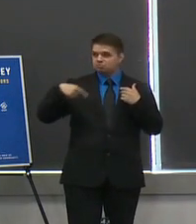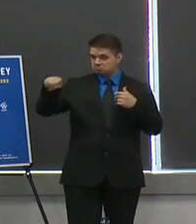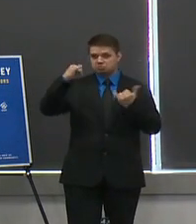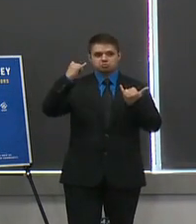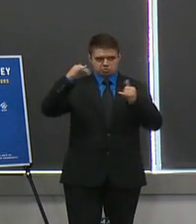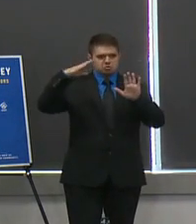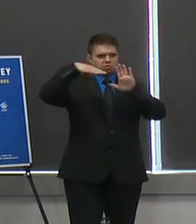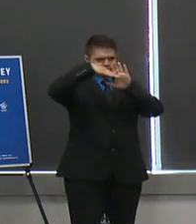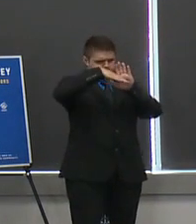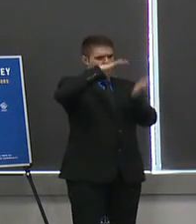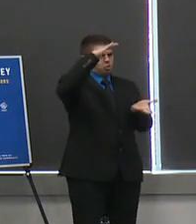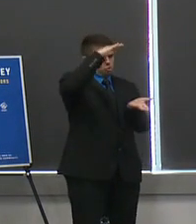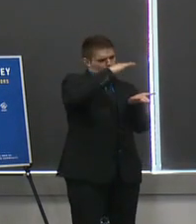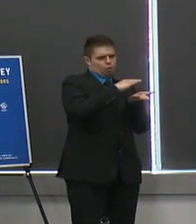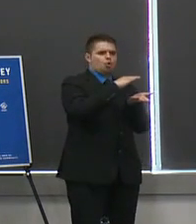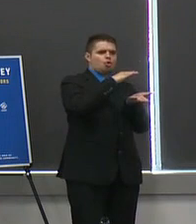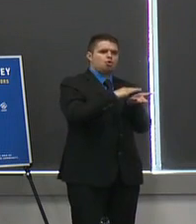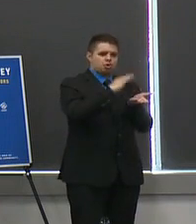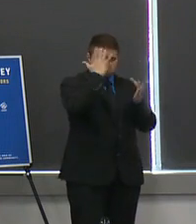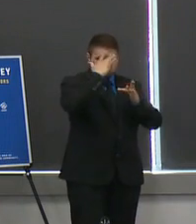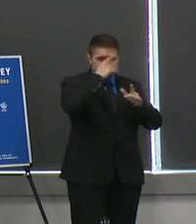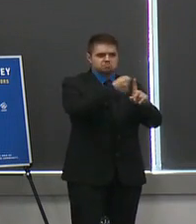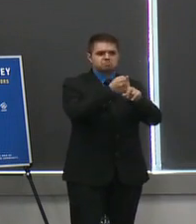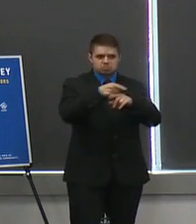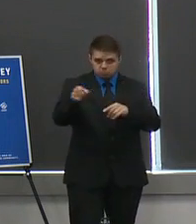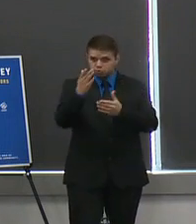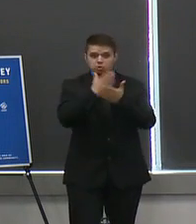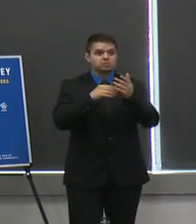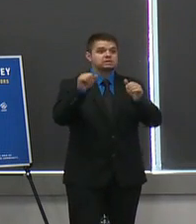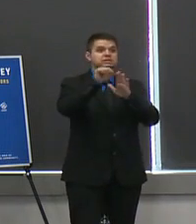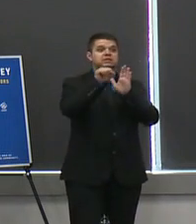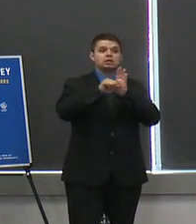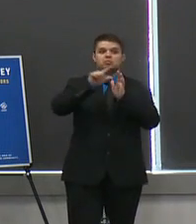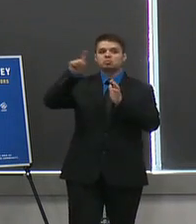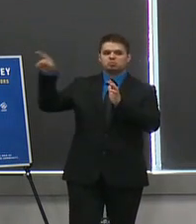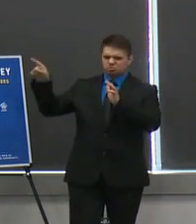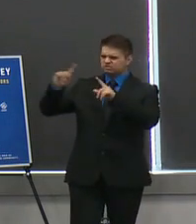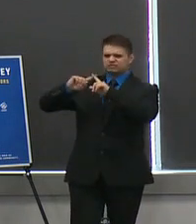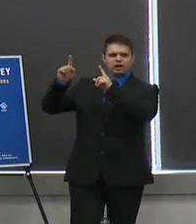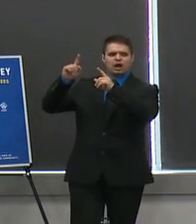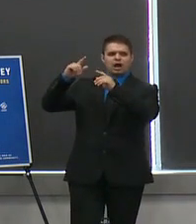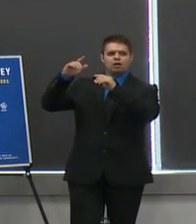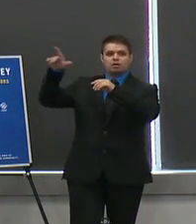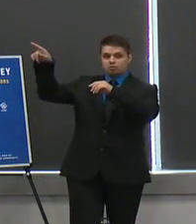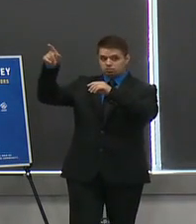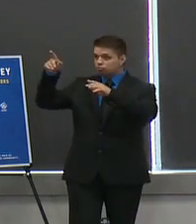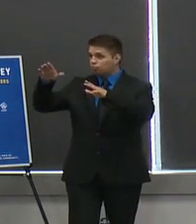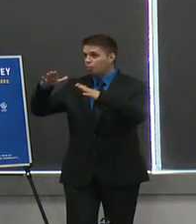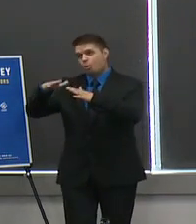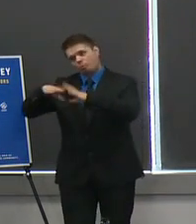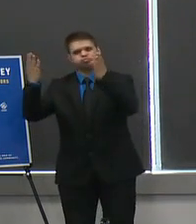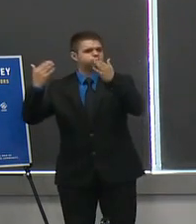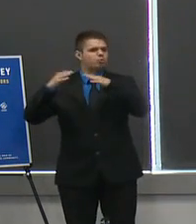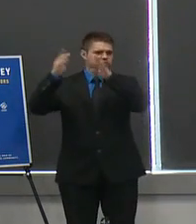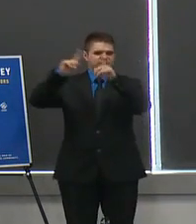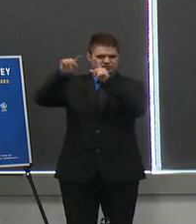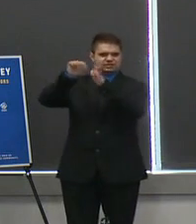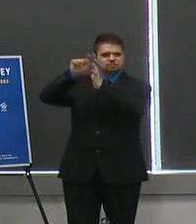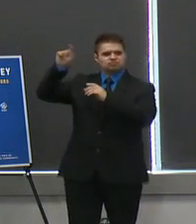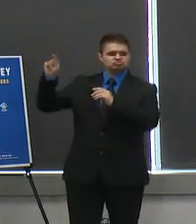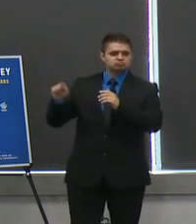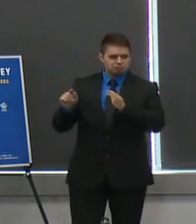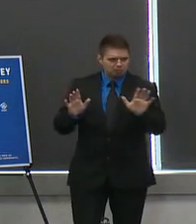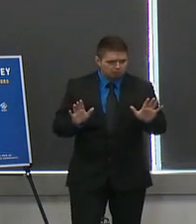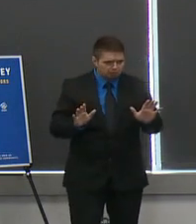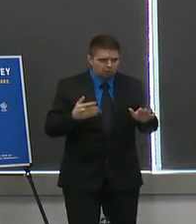many parts of the state are looking to eagerly to reopen having said that um i'm